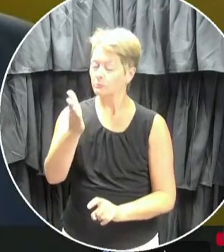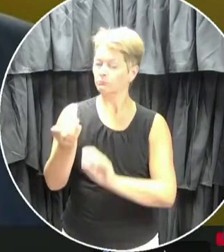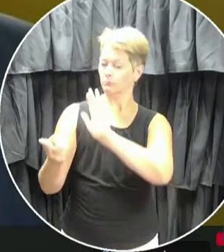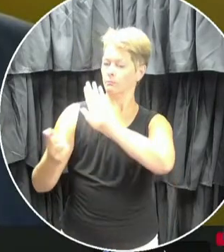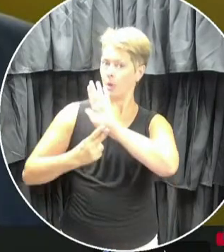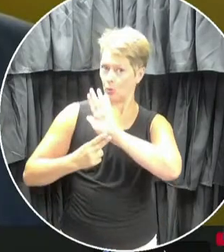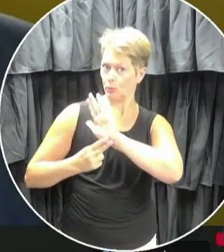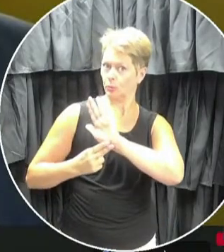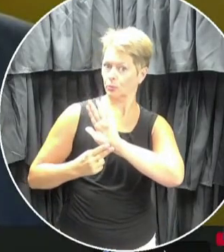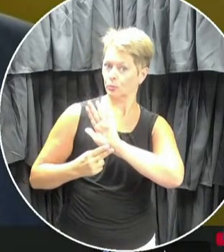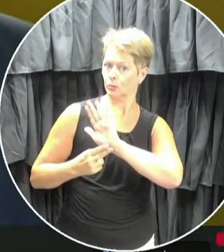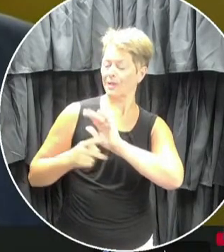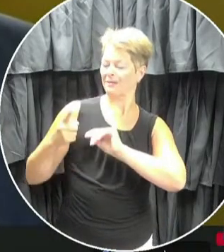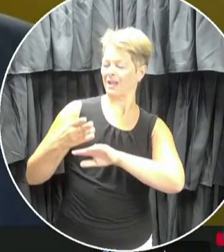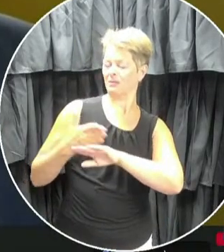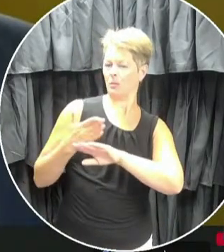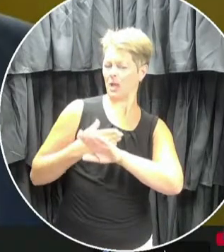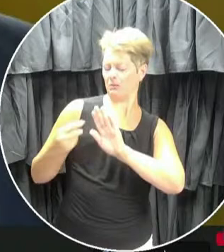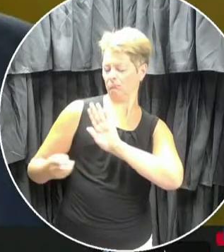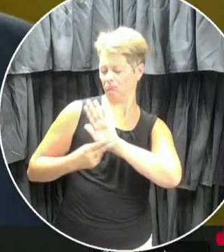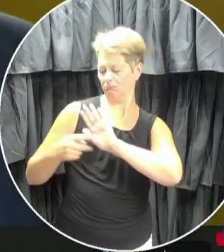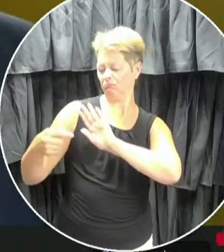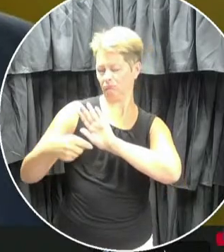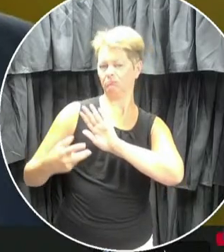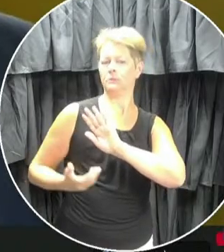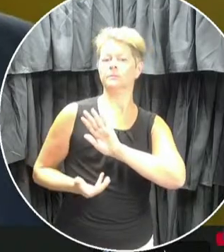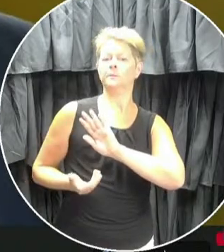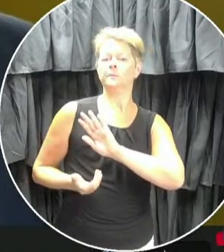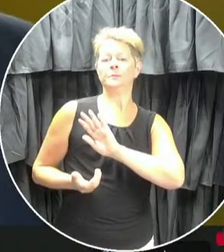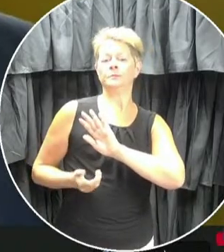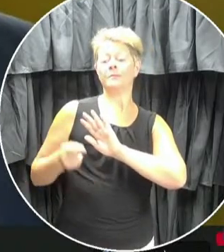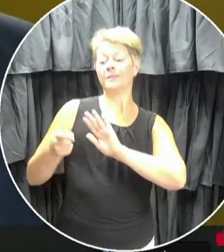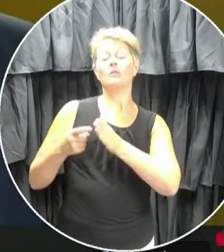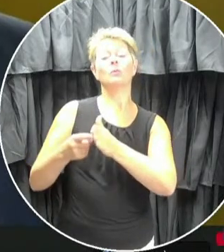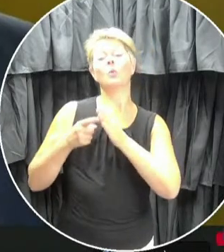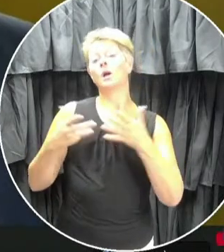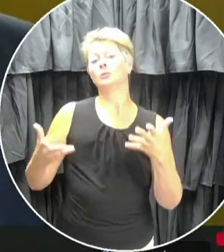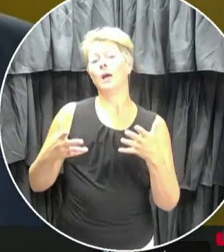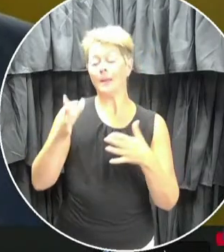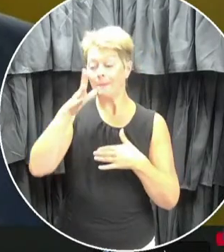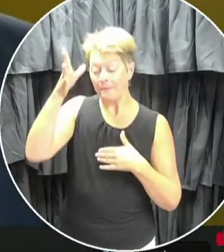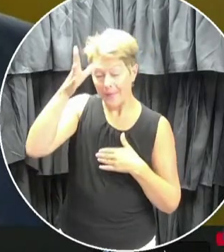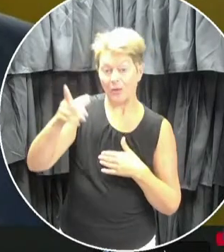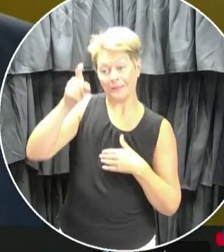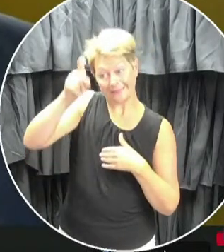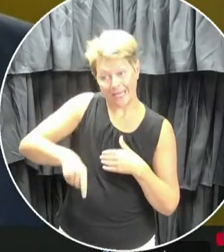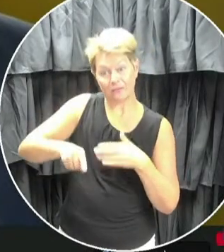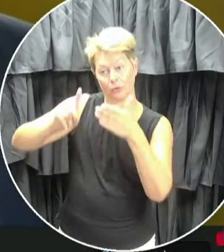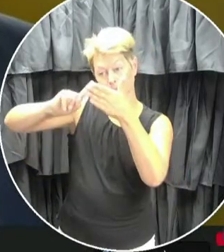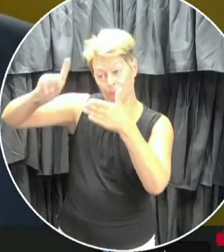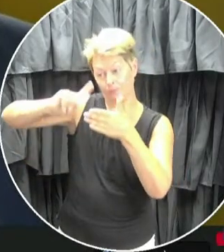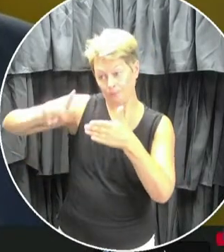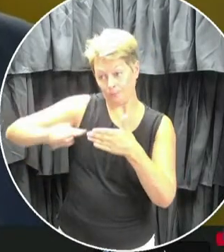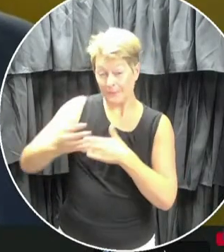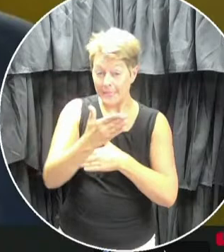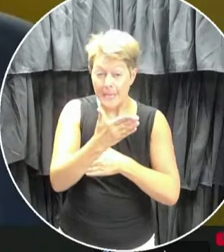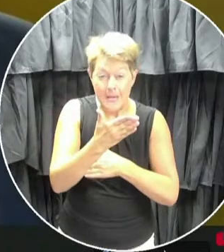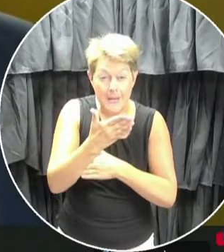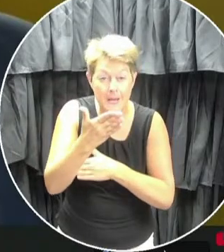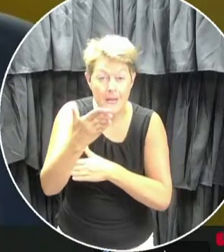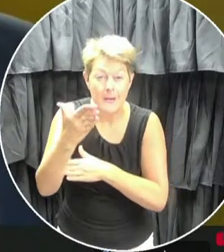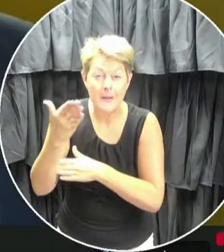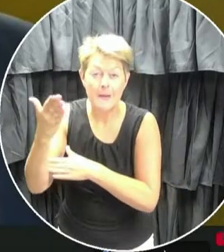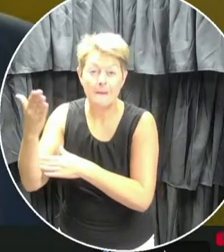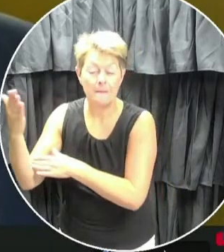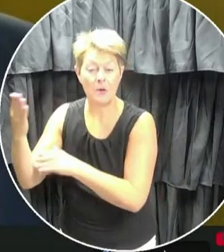release of the provincial government's education re-entry plan. And it requires parents to go through the checklist list each morning to